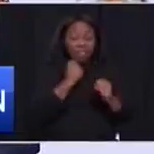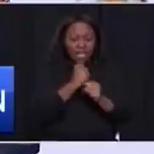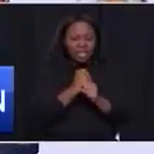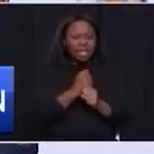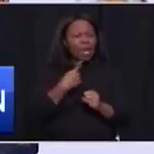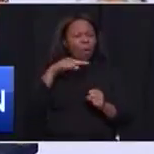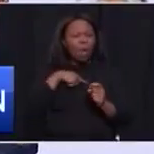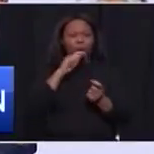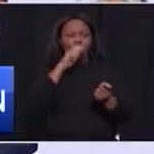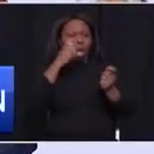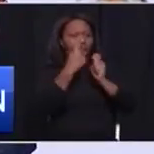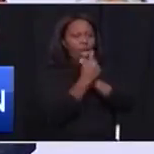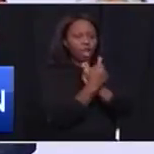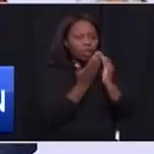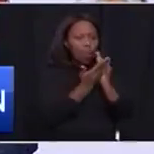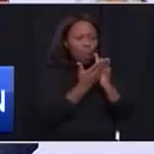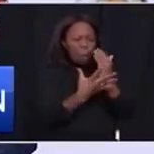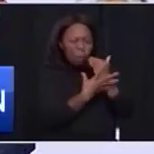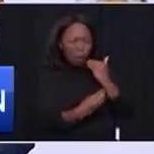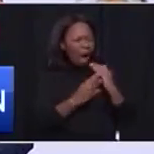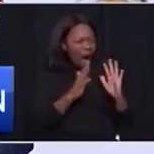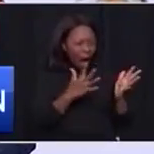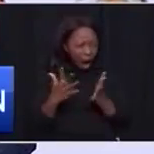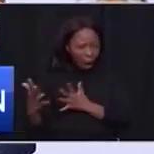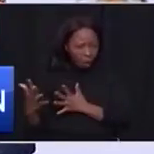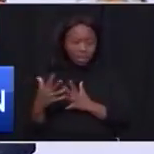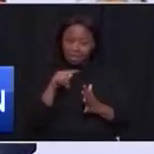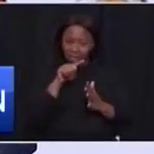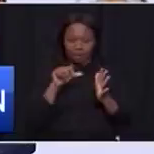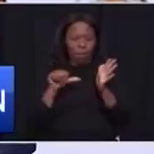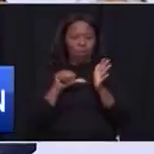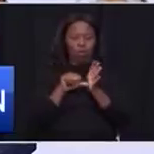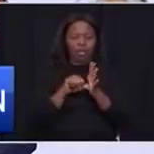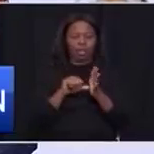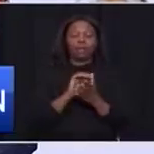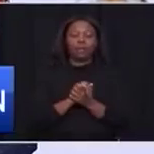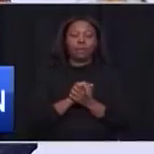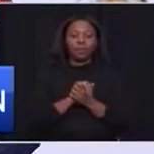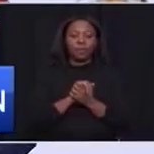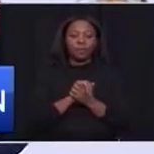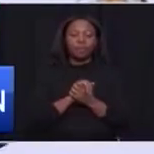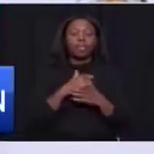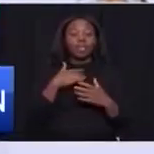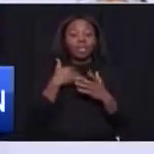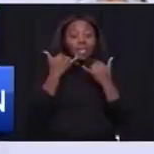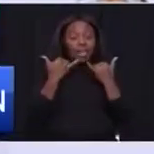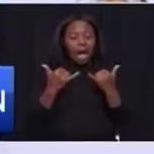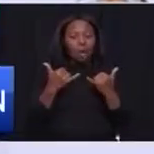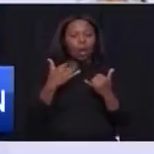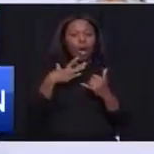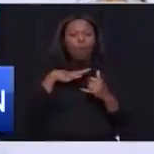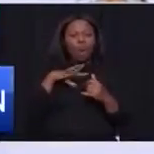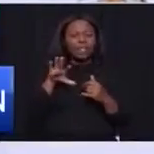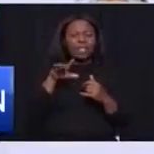we going to turn around each of those schools? Very, very important. I would like you, every